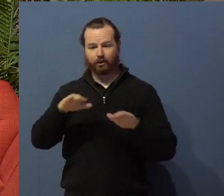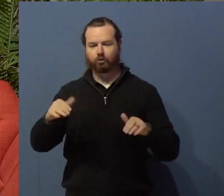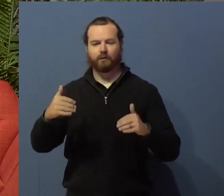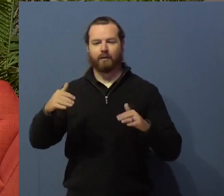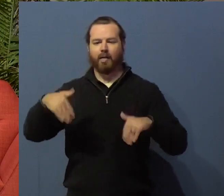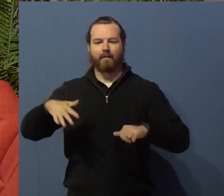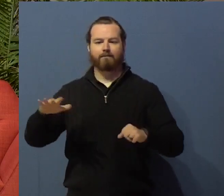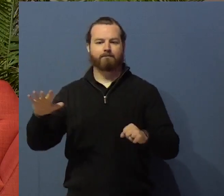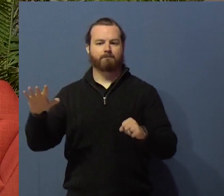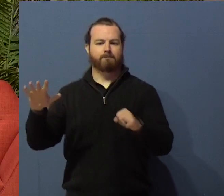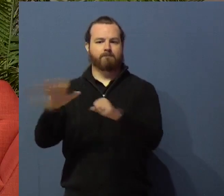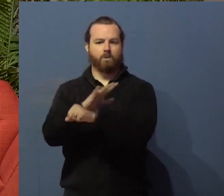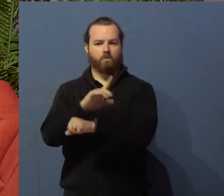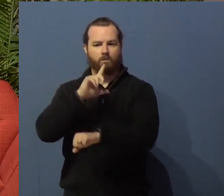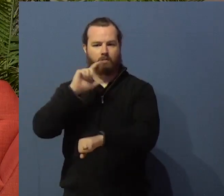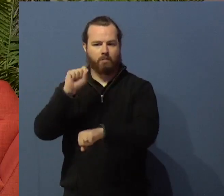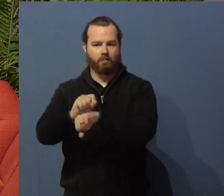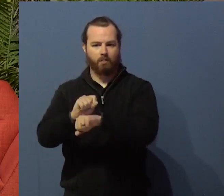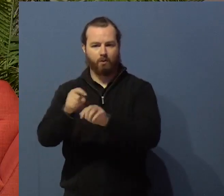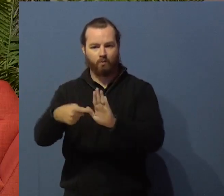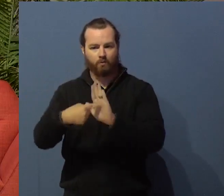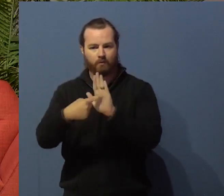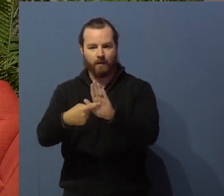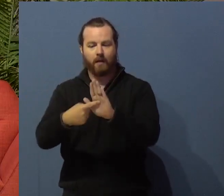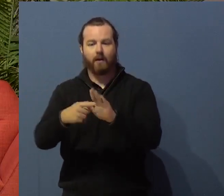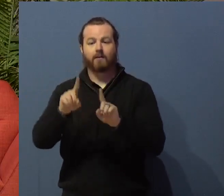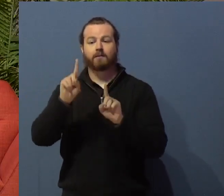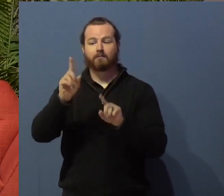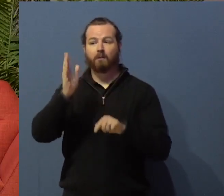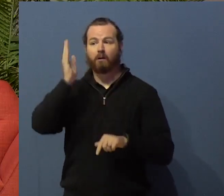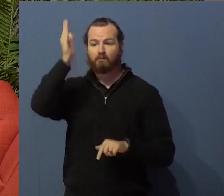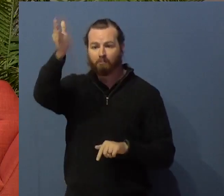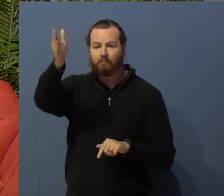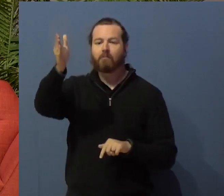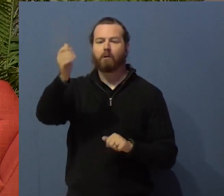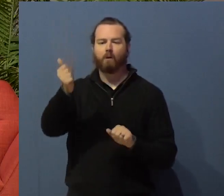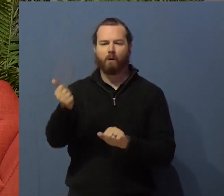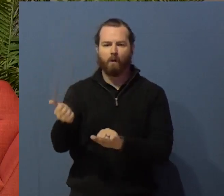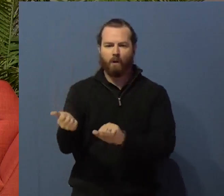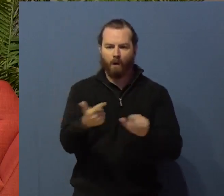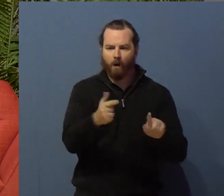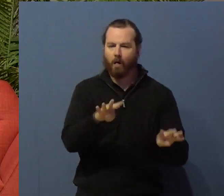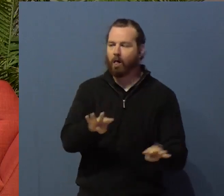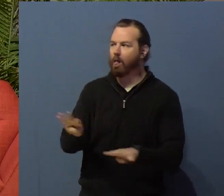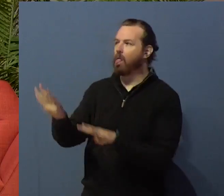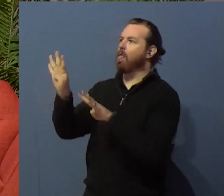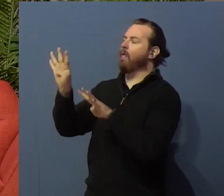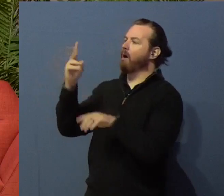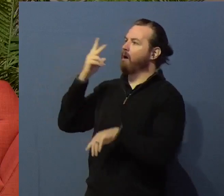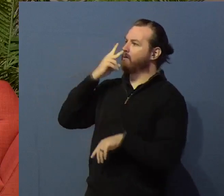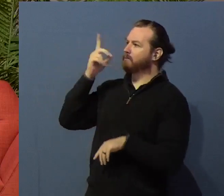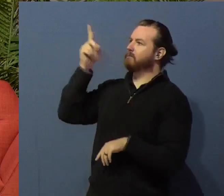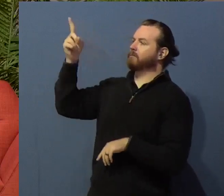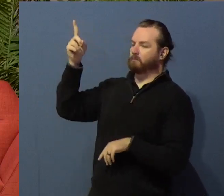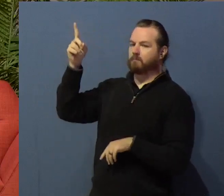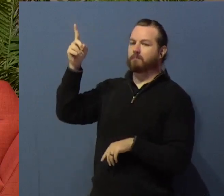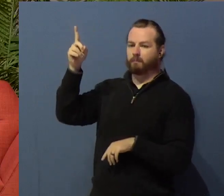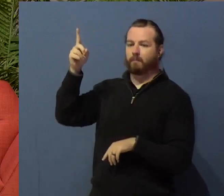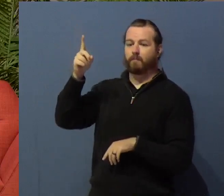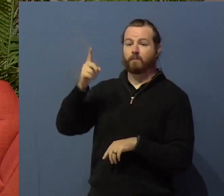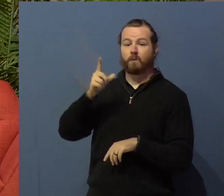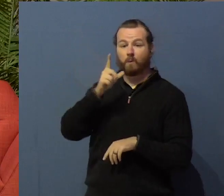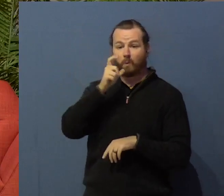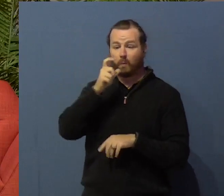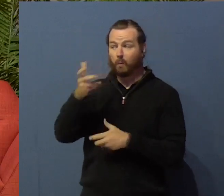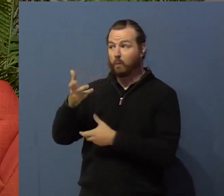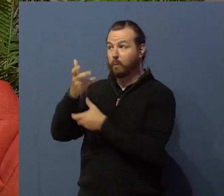see Him as He is and everyone who hopes, who thus hopes in Him purifies himself as